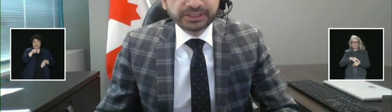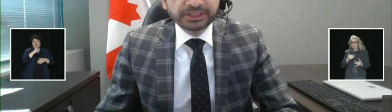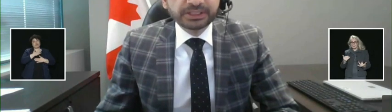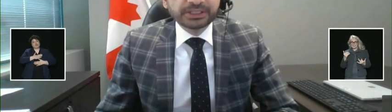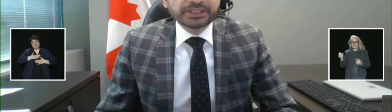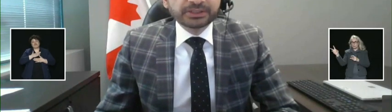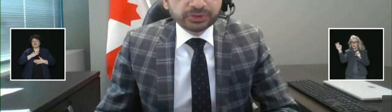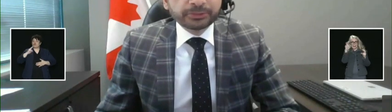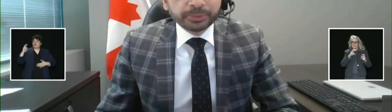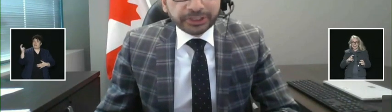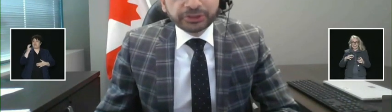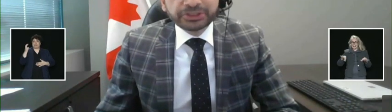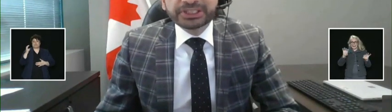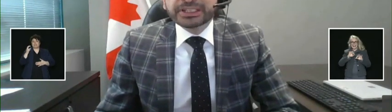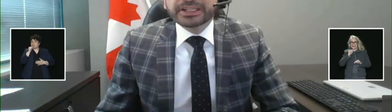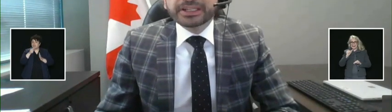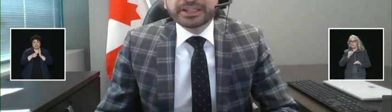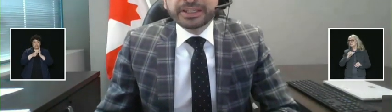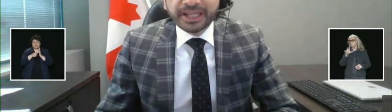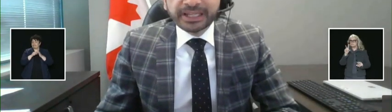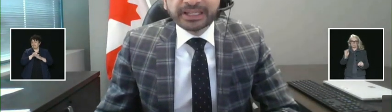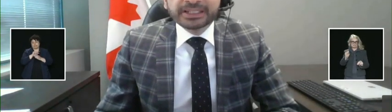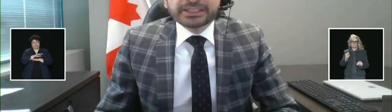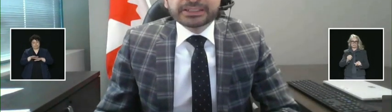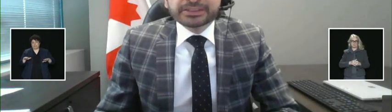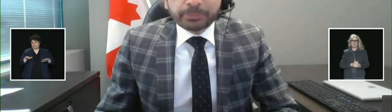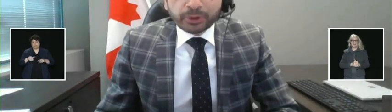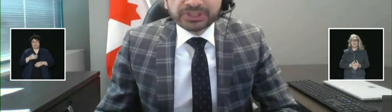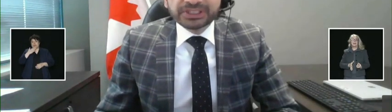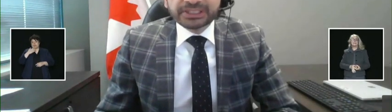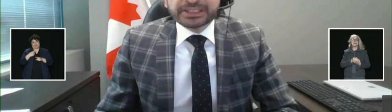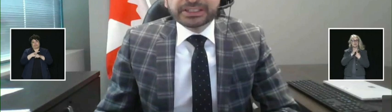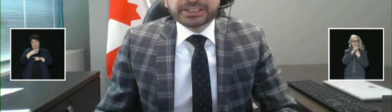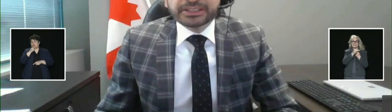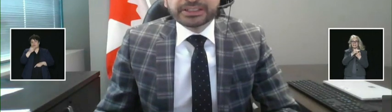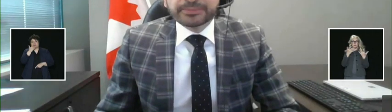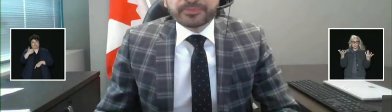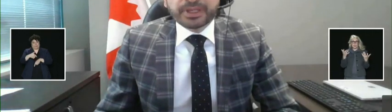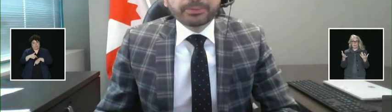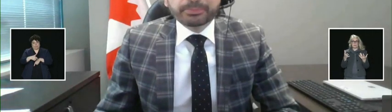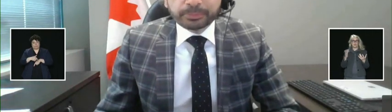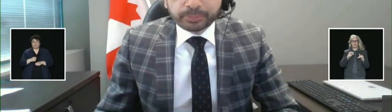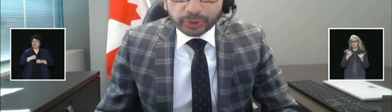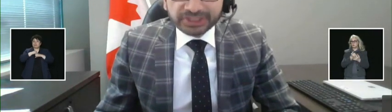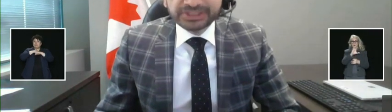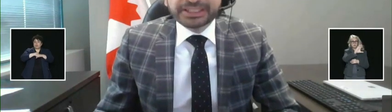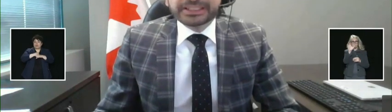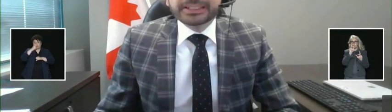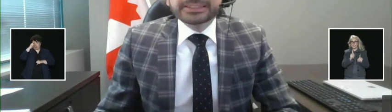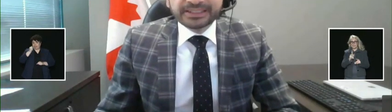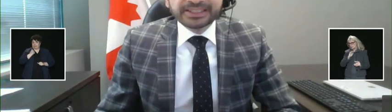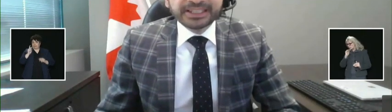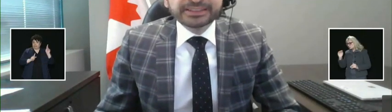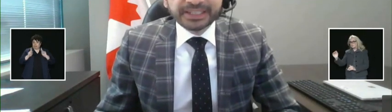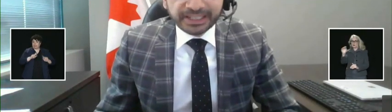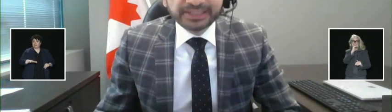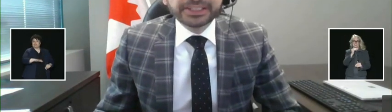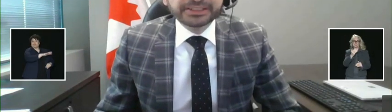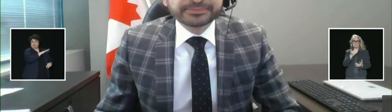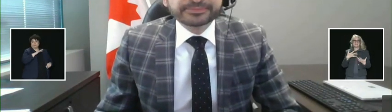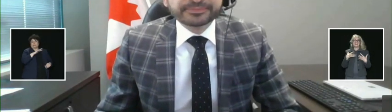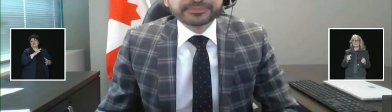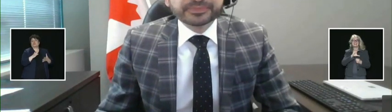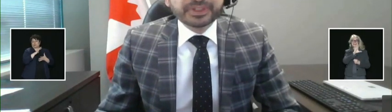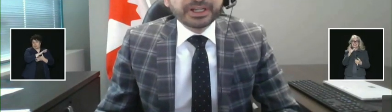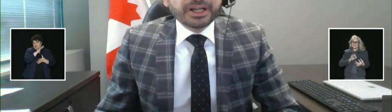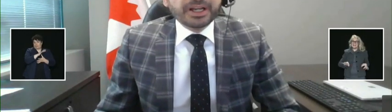travel. Notre priorité est de protéger la santé des